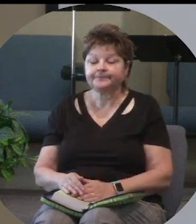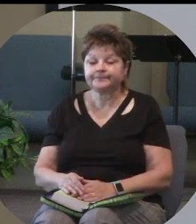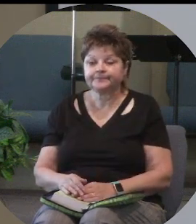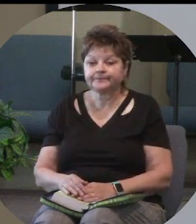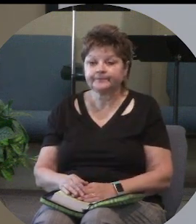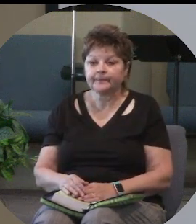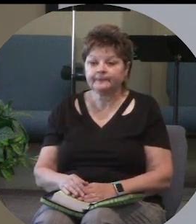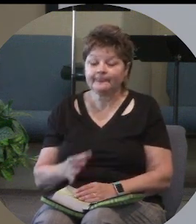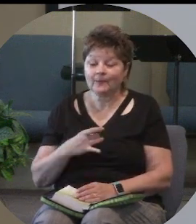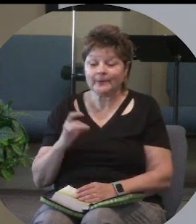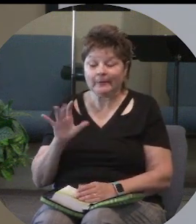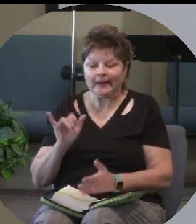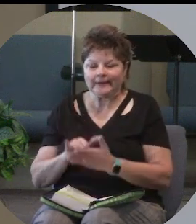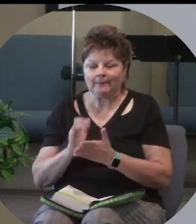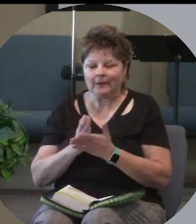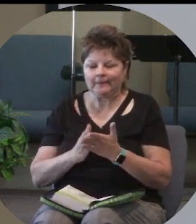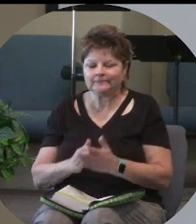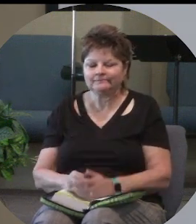we don't like that part